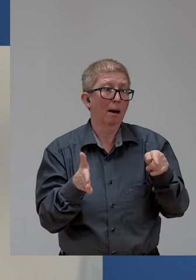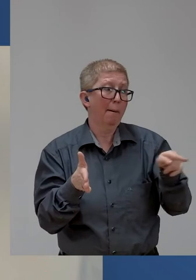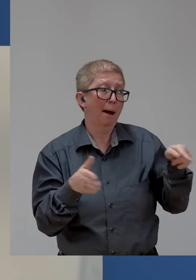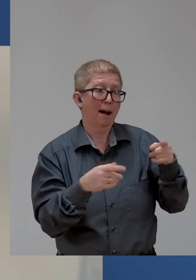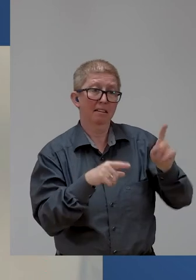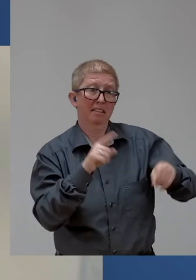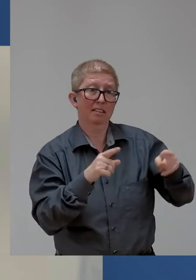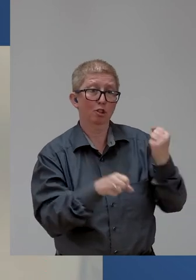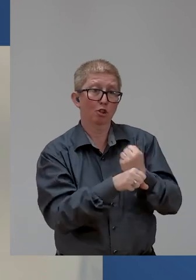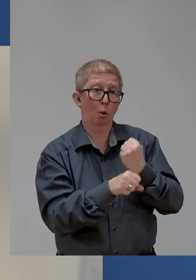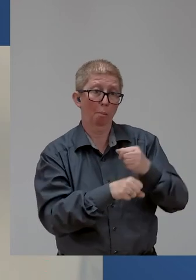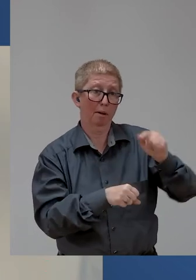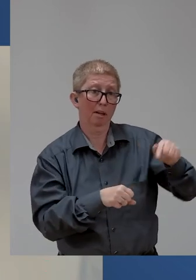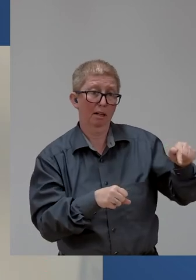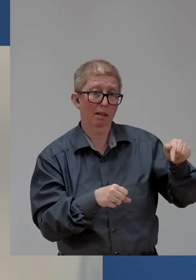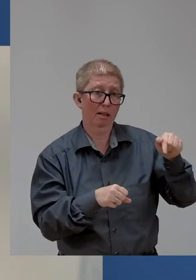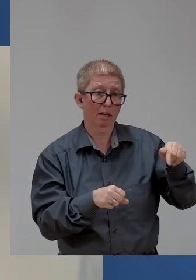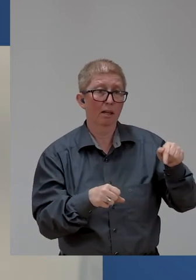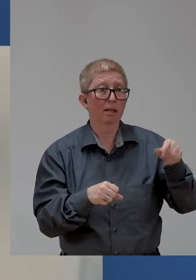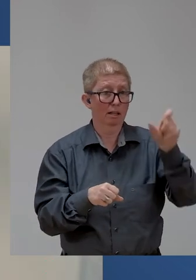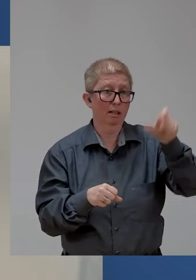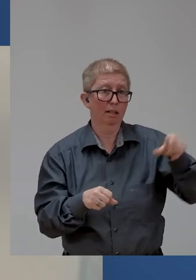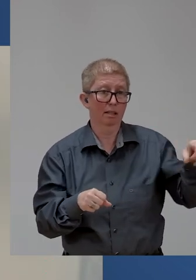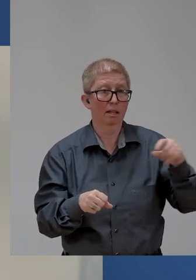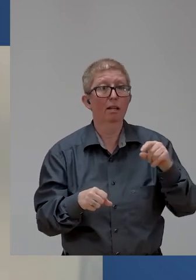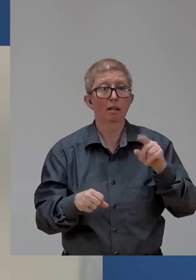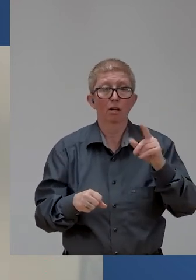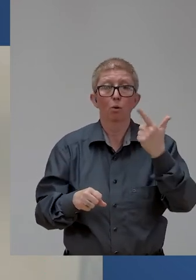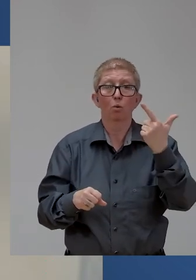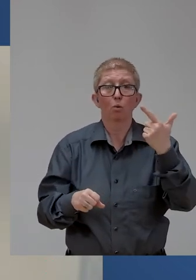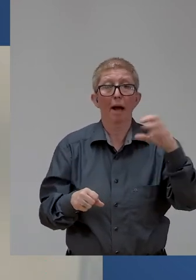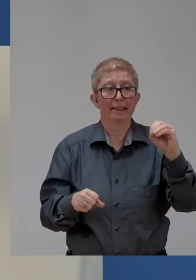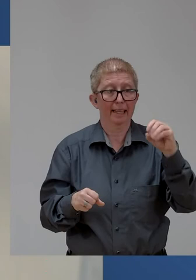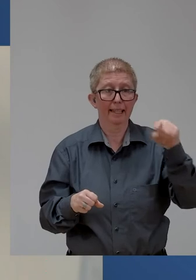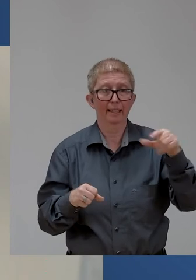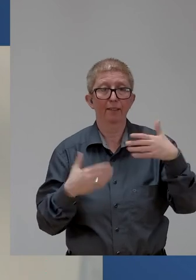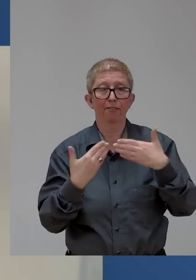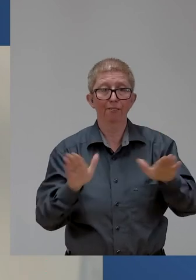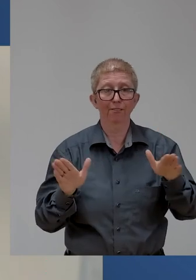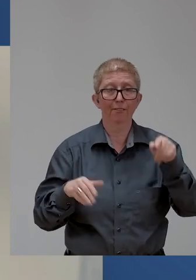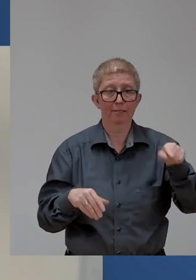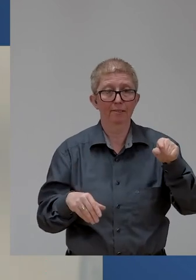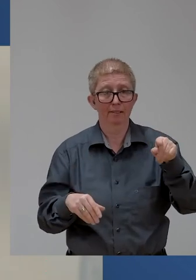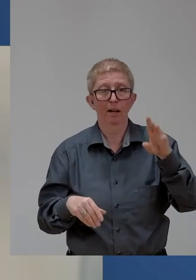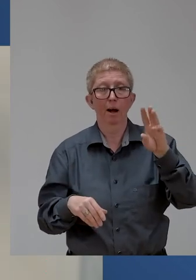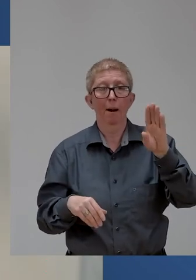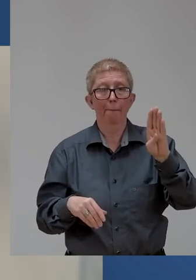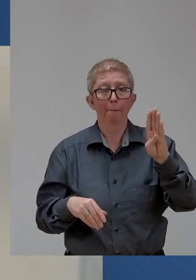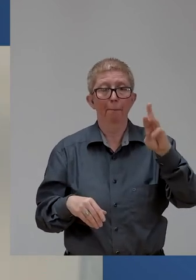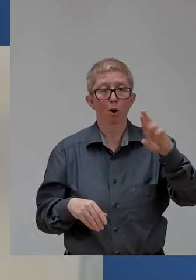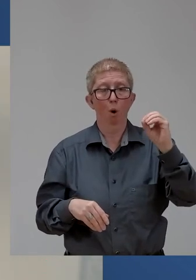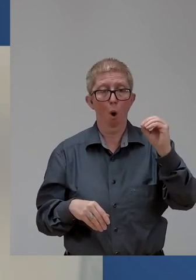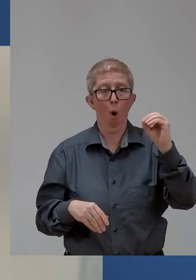and wheelchair user on Broadway, more persons with disabilities I've met directly or indirectly in the healthcare field.